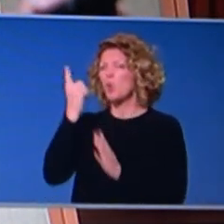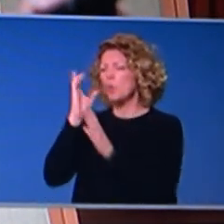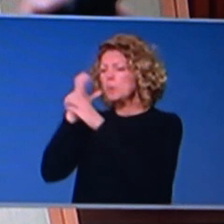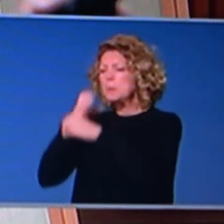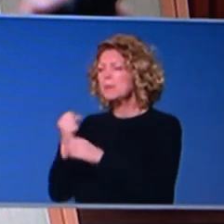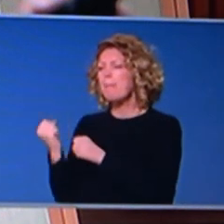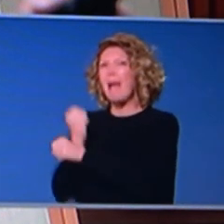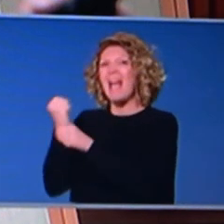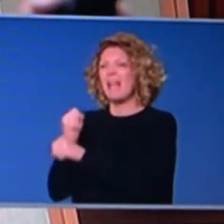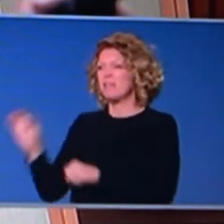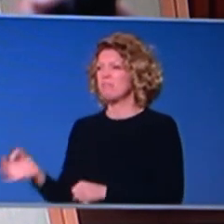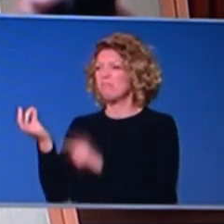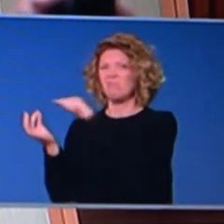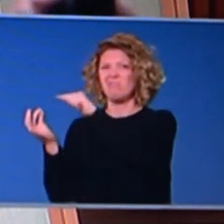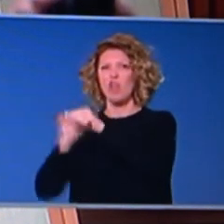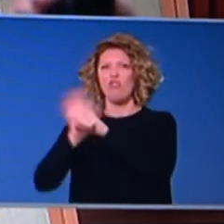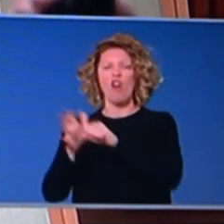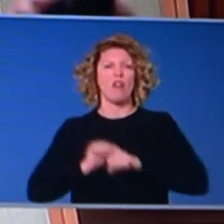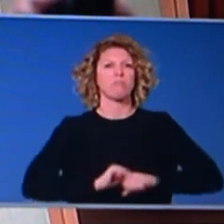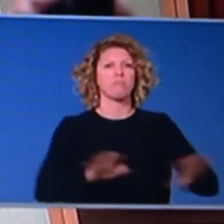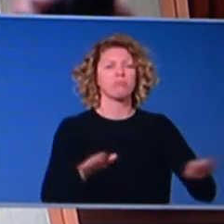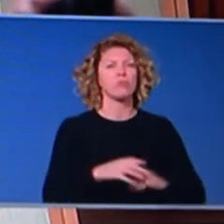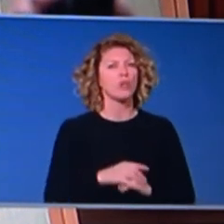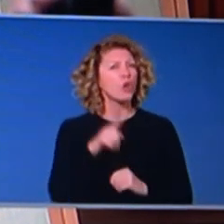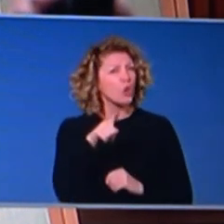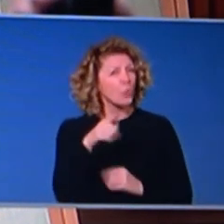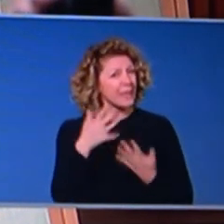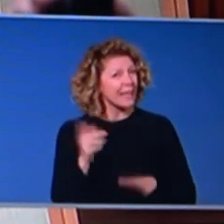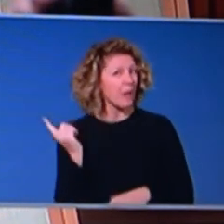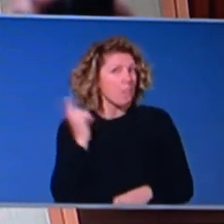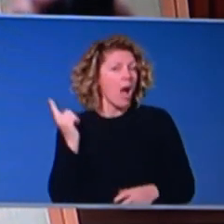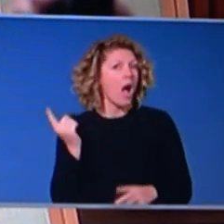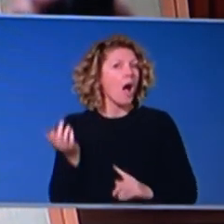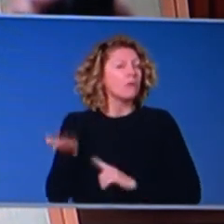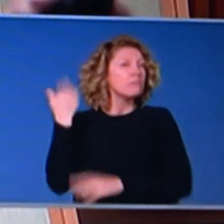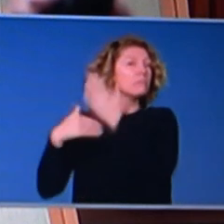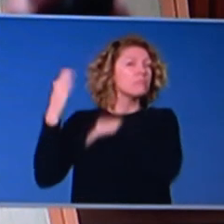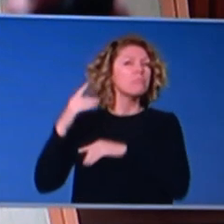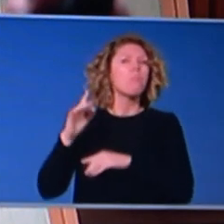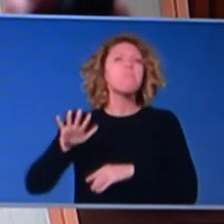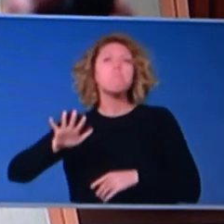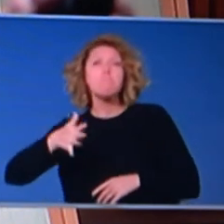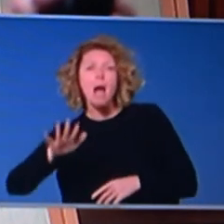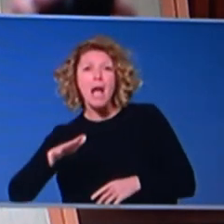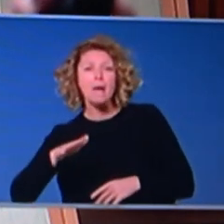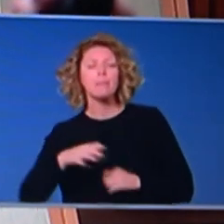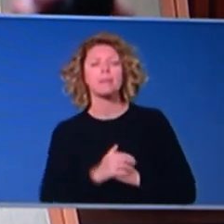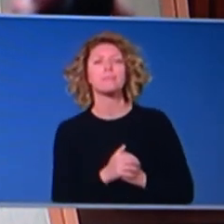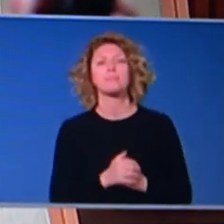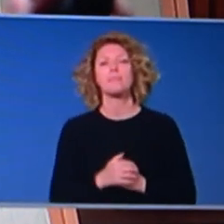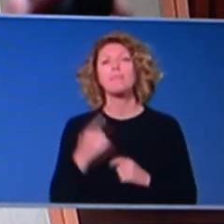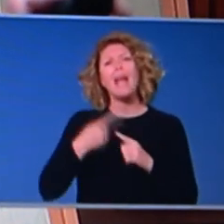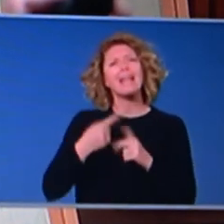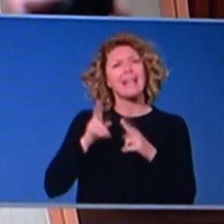did you receive any early advice, uh, that that was a possibility? And, uh, in relation to what the inquiry is going to actually